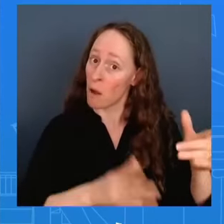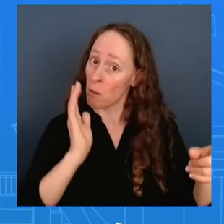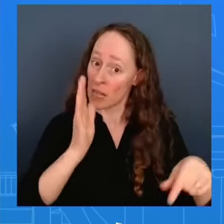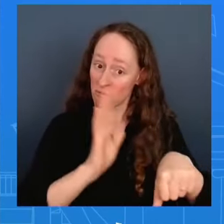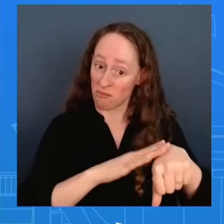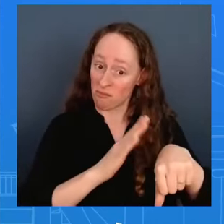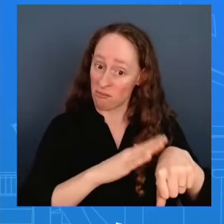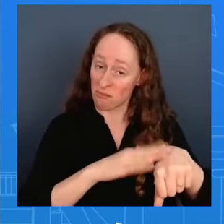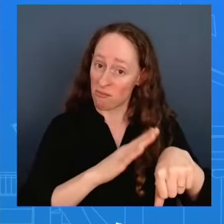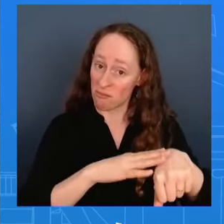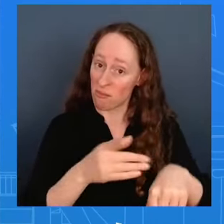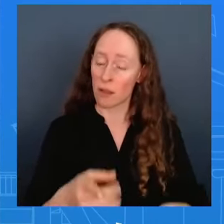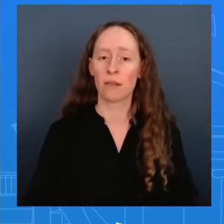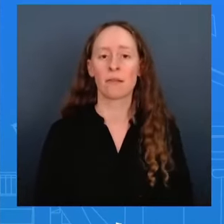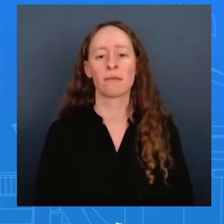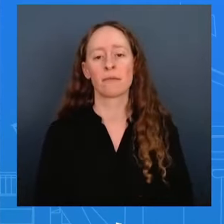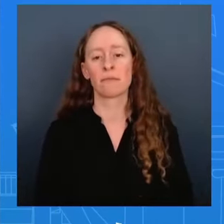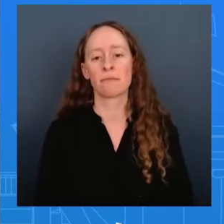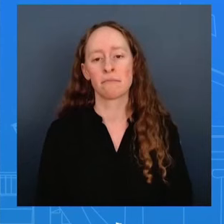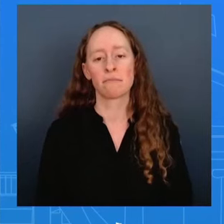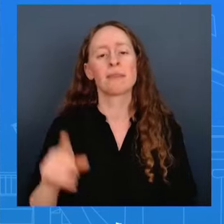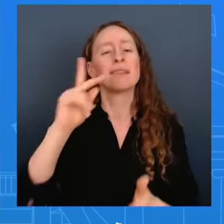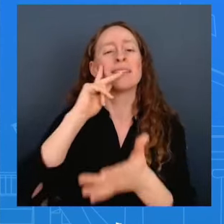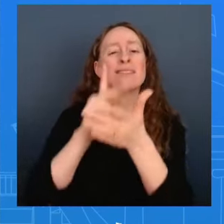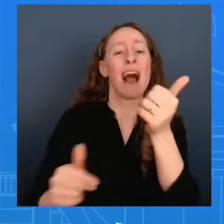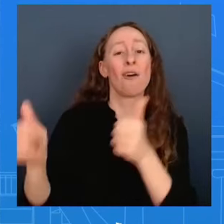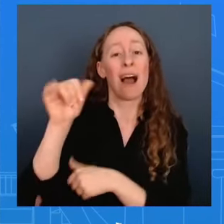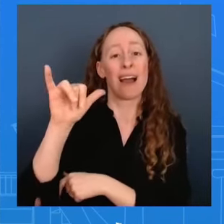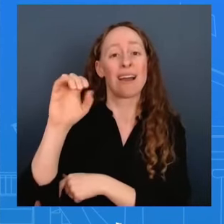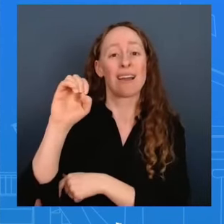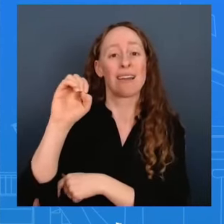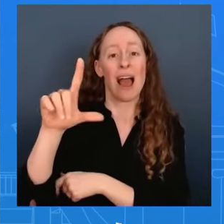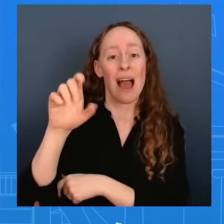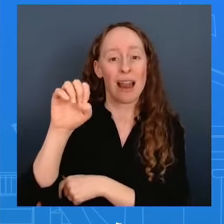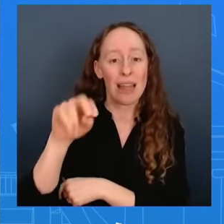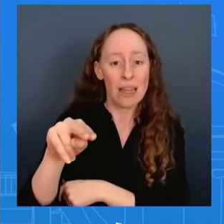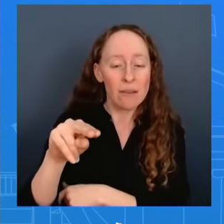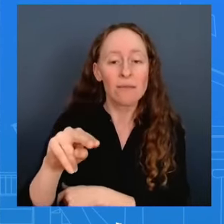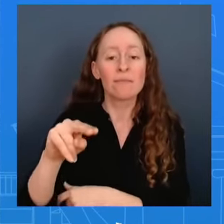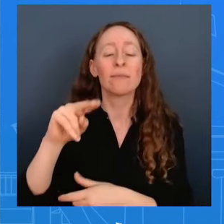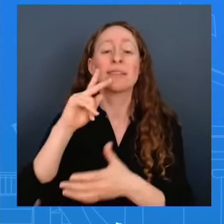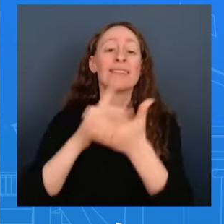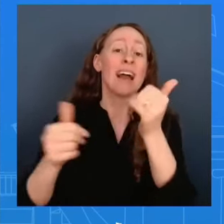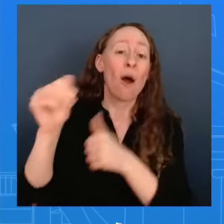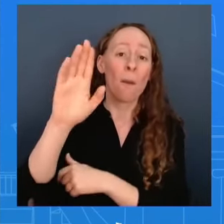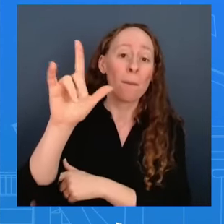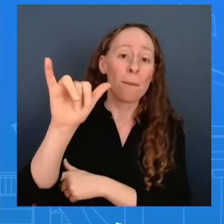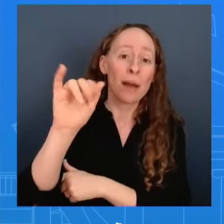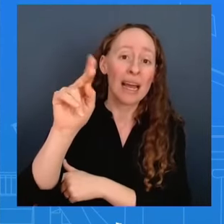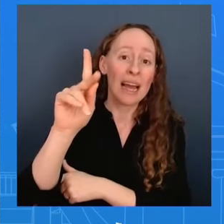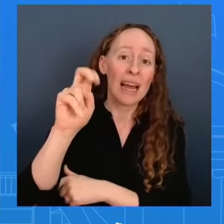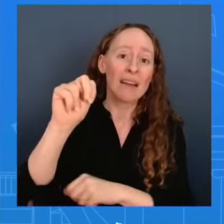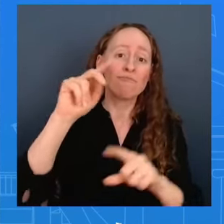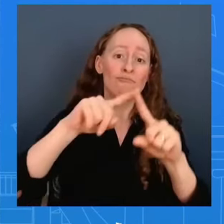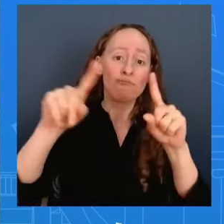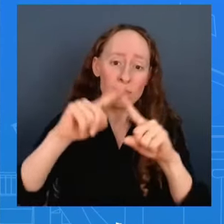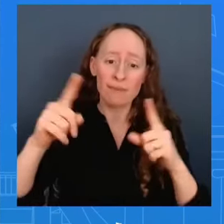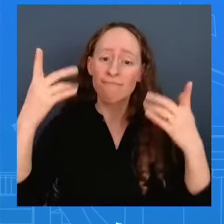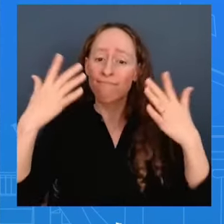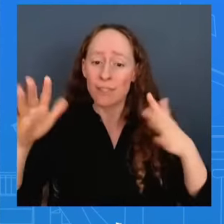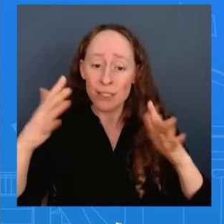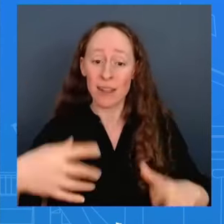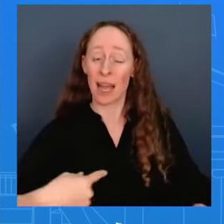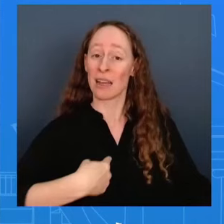um in my own engagements with uh counterparts uh from beijing uh we have been very very clear about